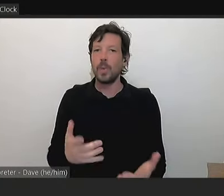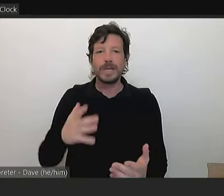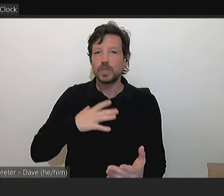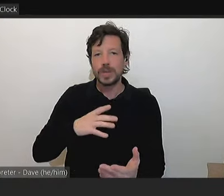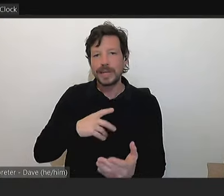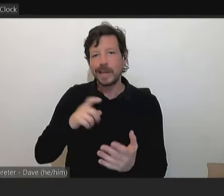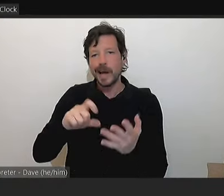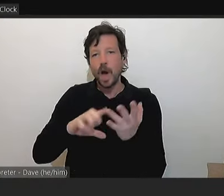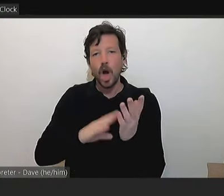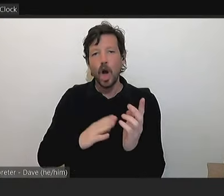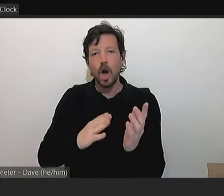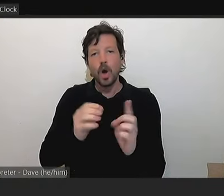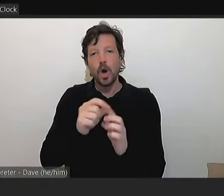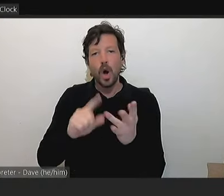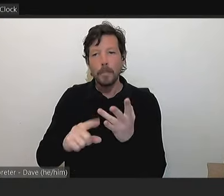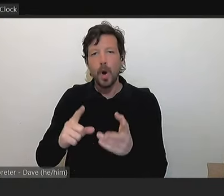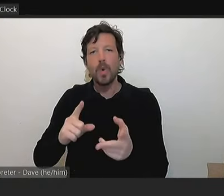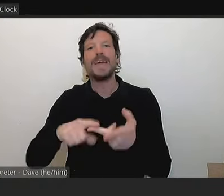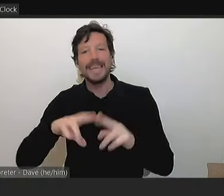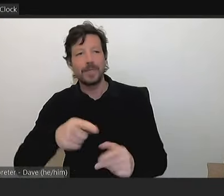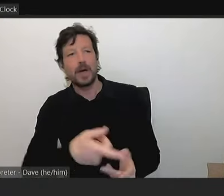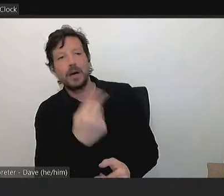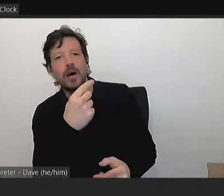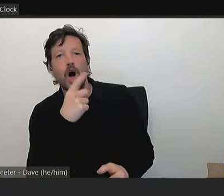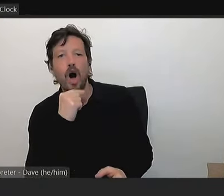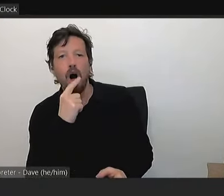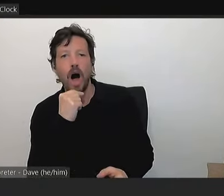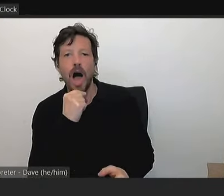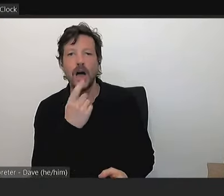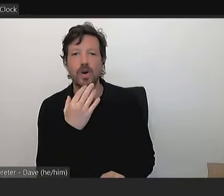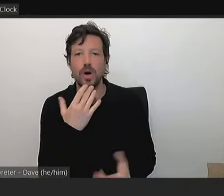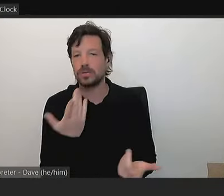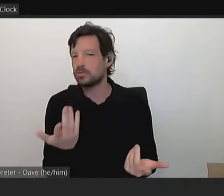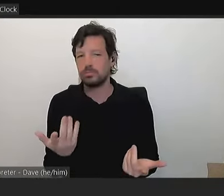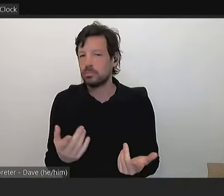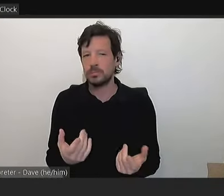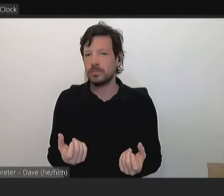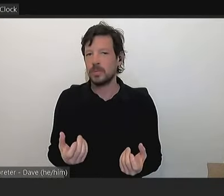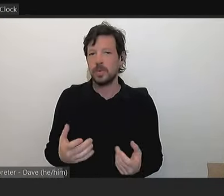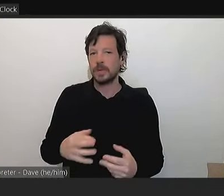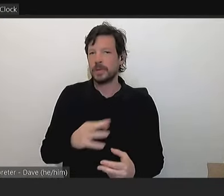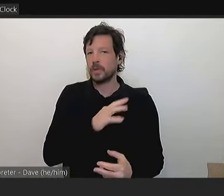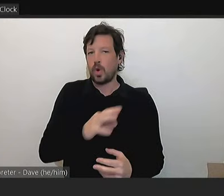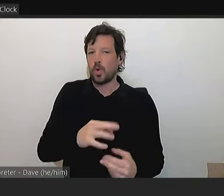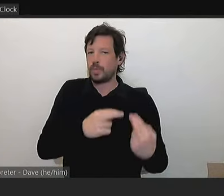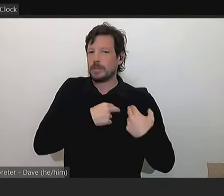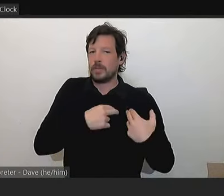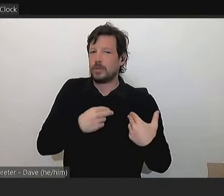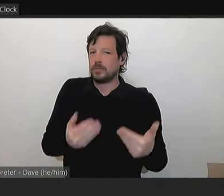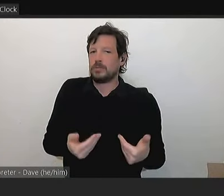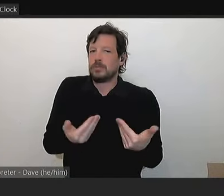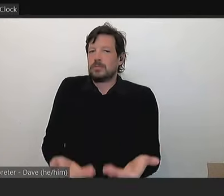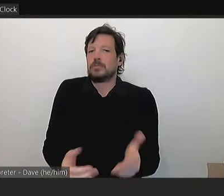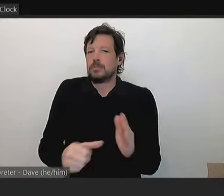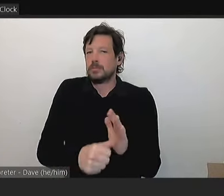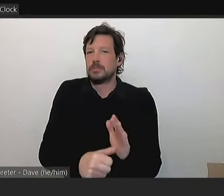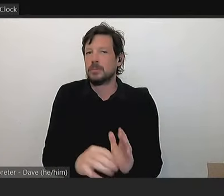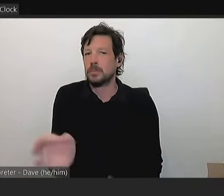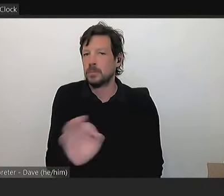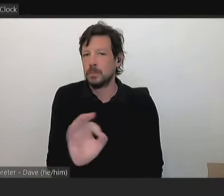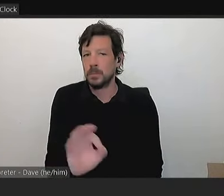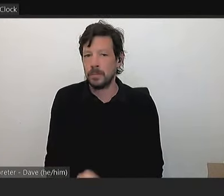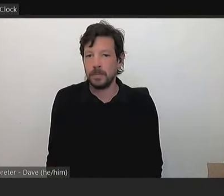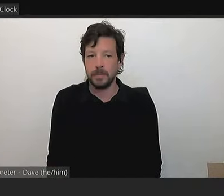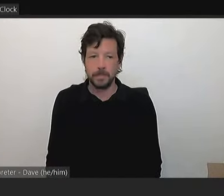excessive hiring costs or additional hiring costs when additional grants have to be moved to be trained on. That's the current situation. It doesn't mean you